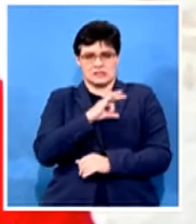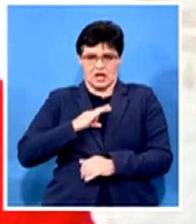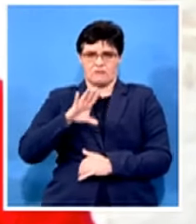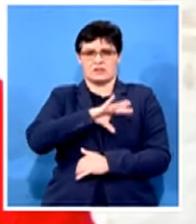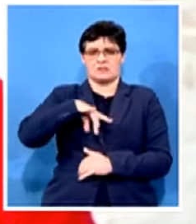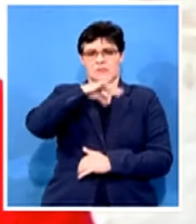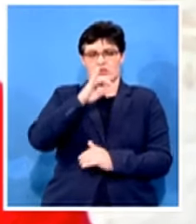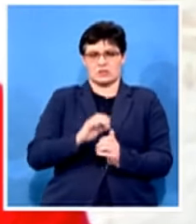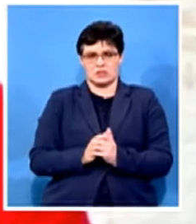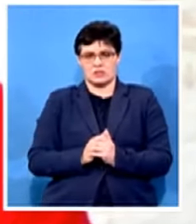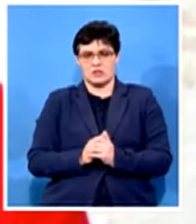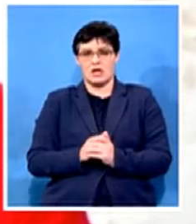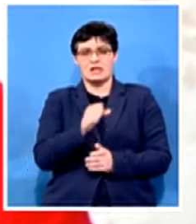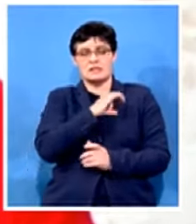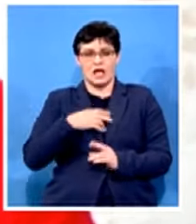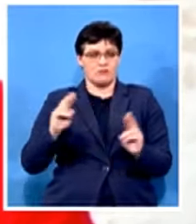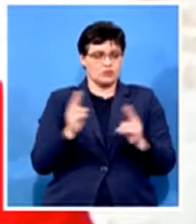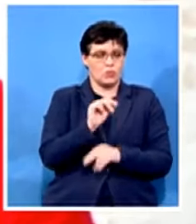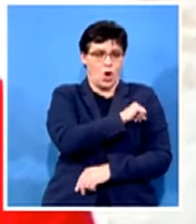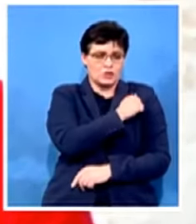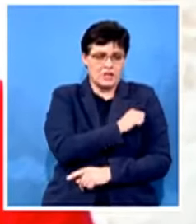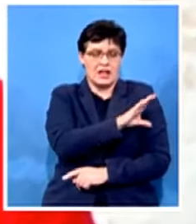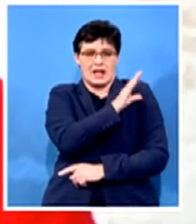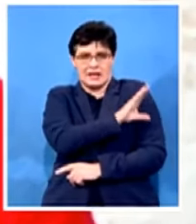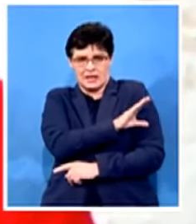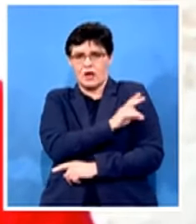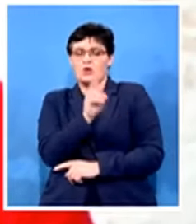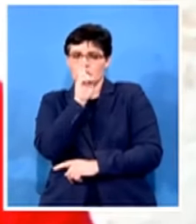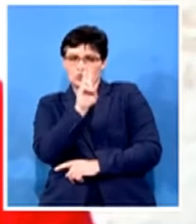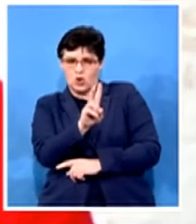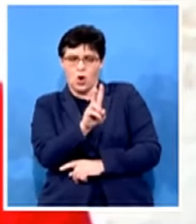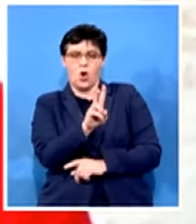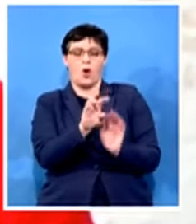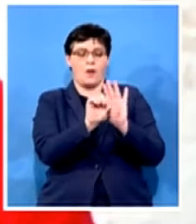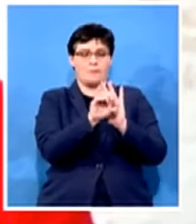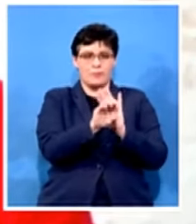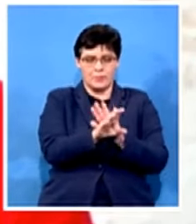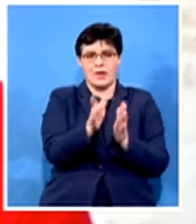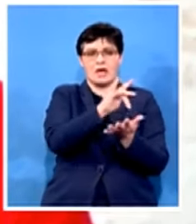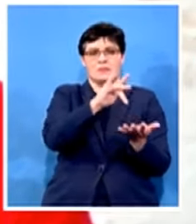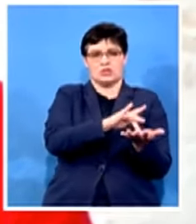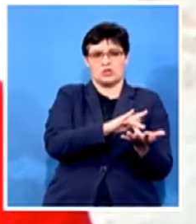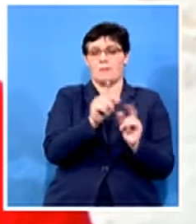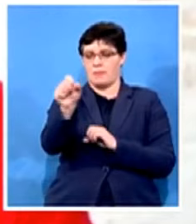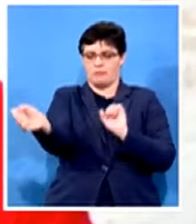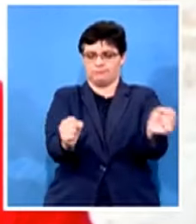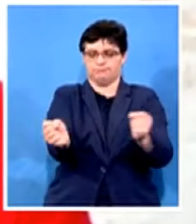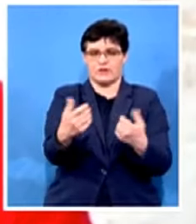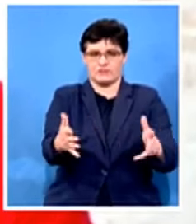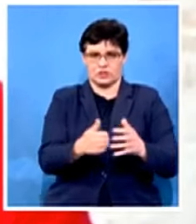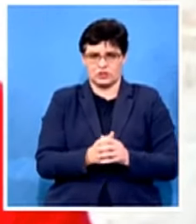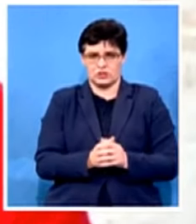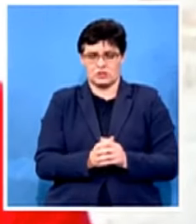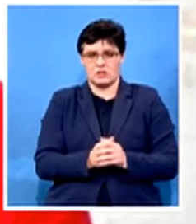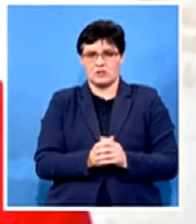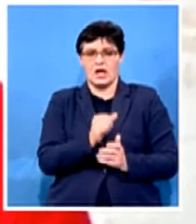hospitals and clinics we saw posts being advertised and people getting employed having a clinician-led patient-centered health